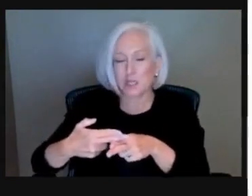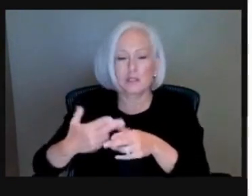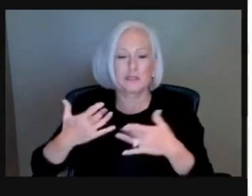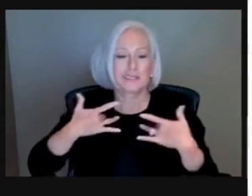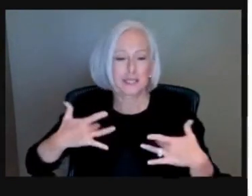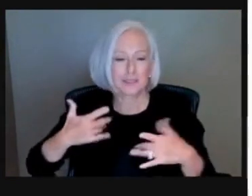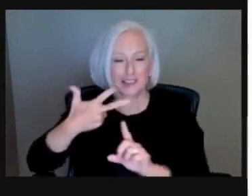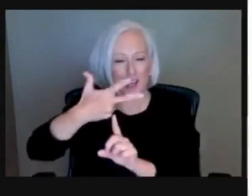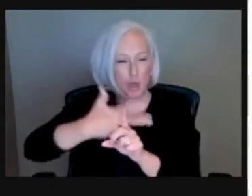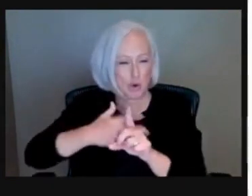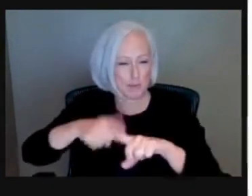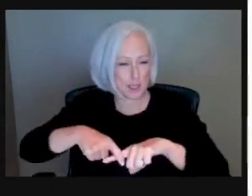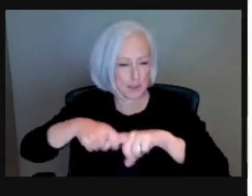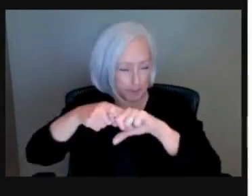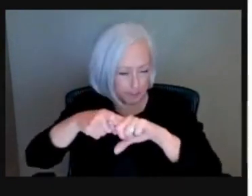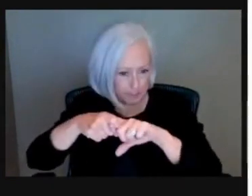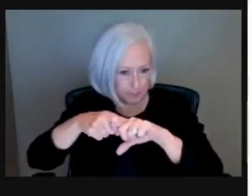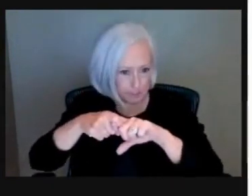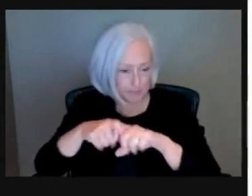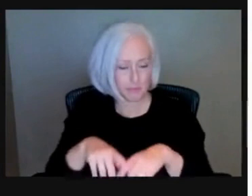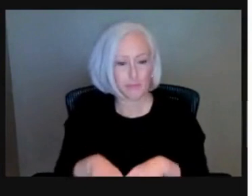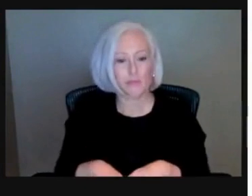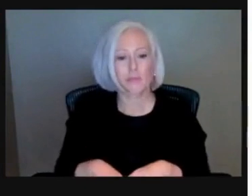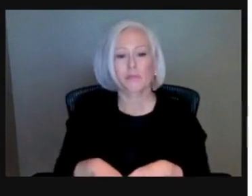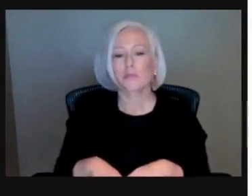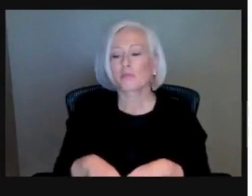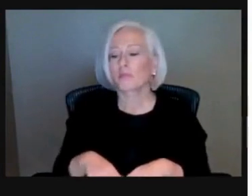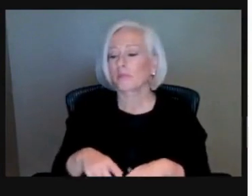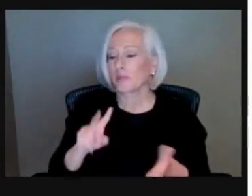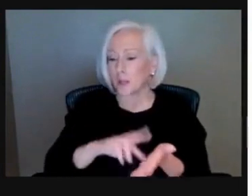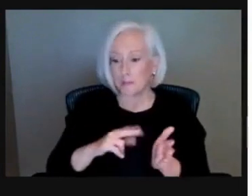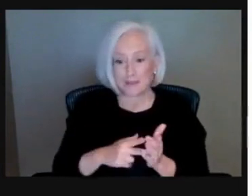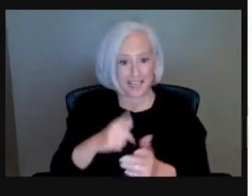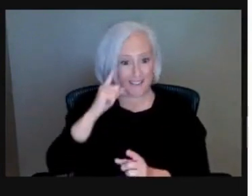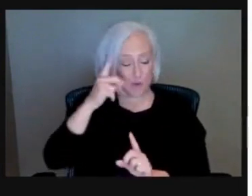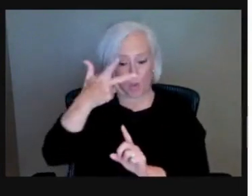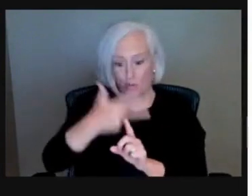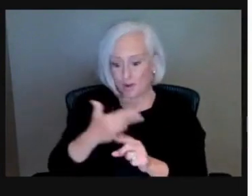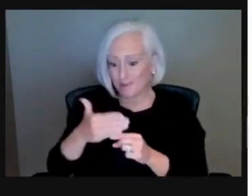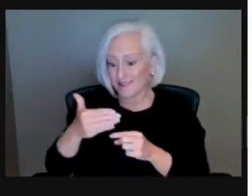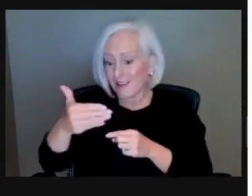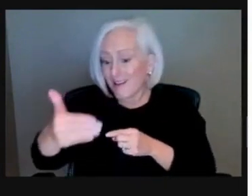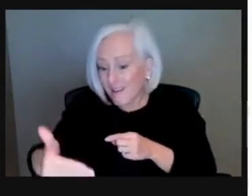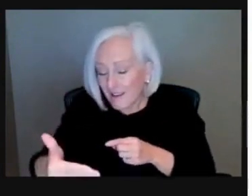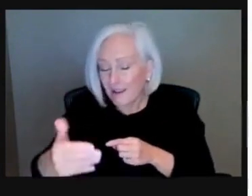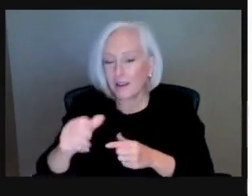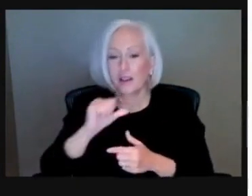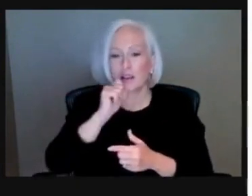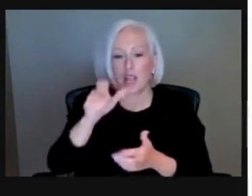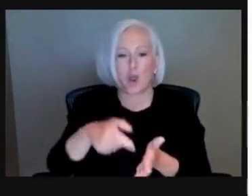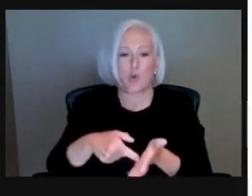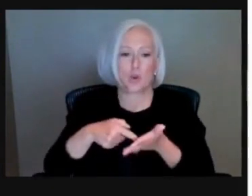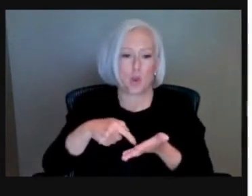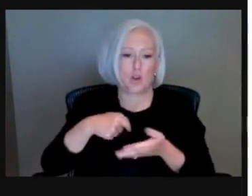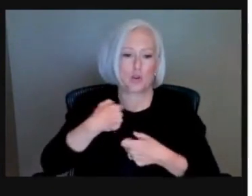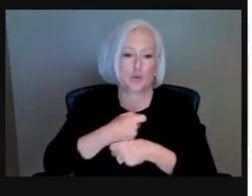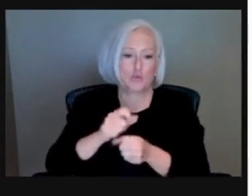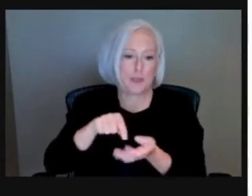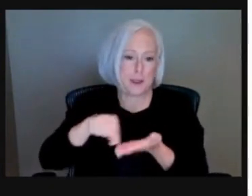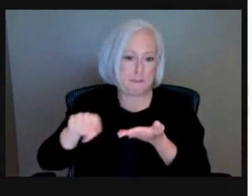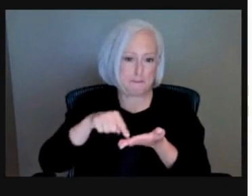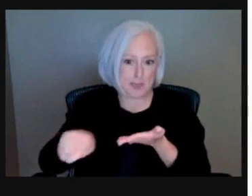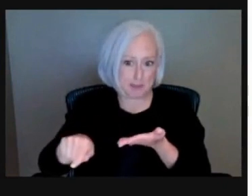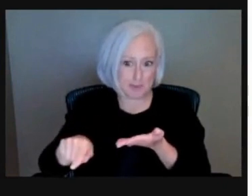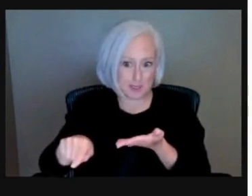So for three months in this forbearance plan, you're not required to make your mortgage payments. It's not that they are not owed.